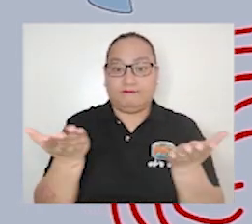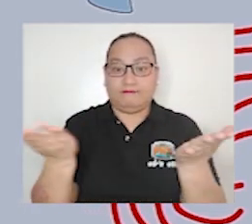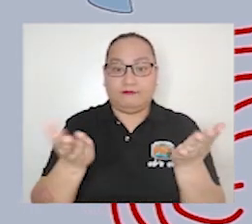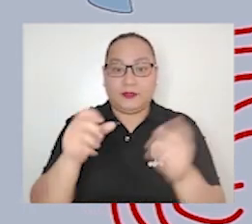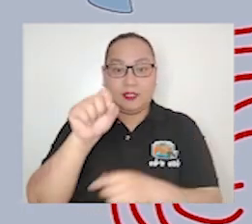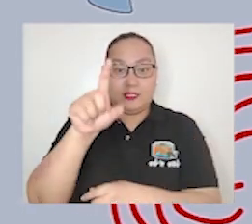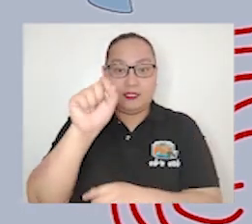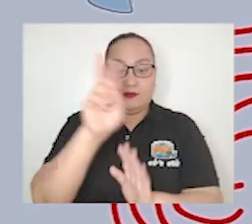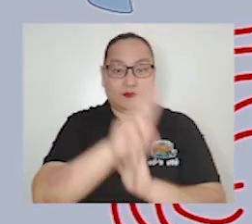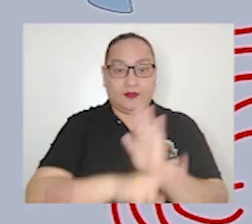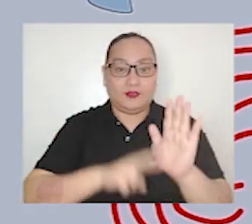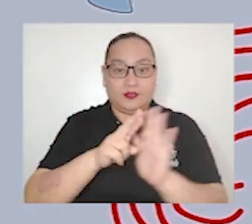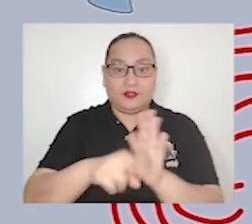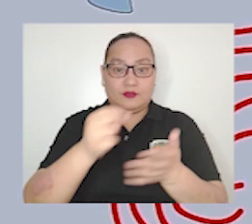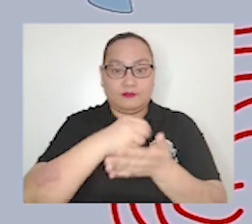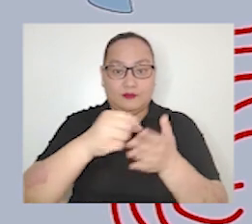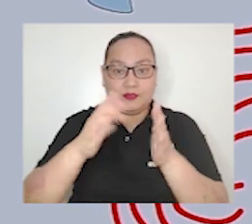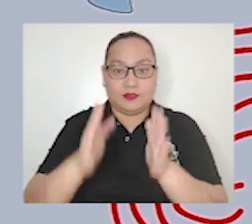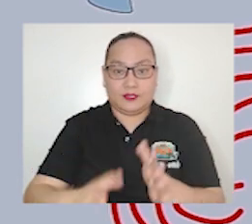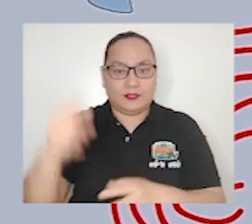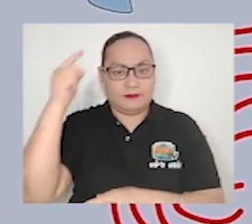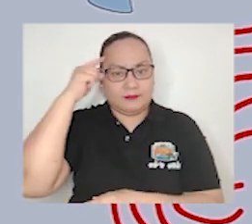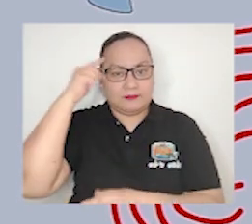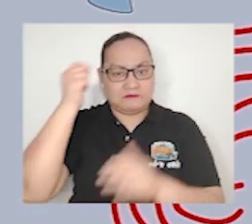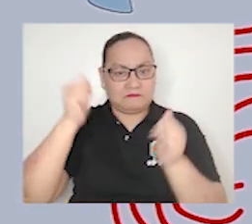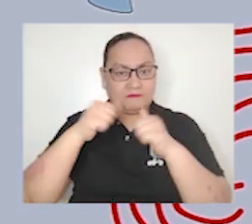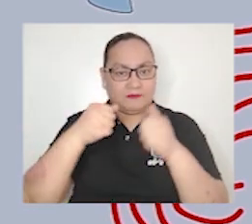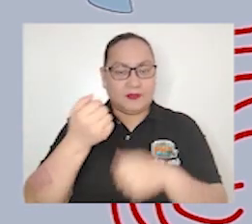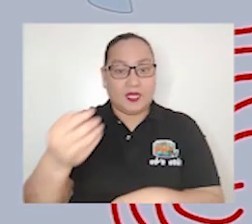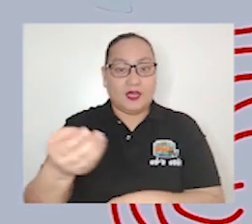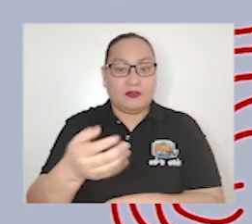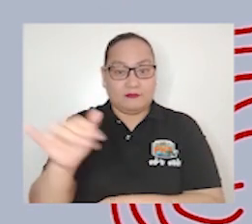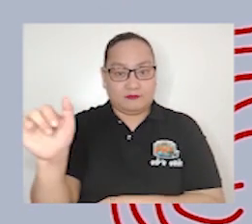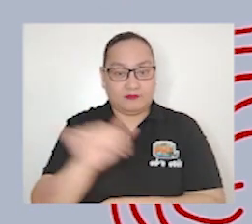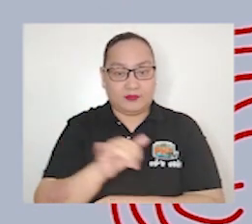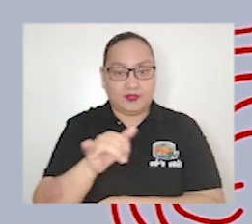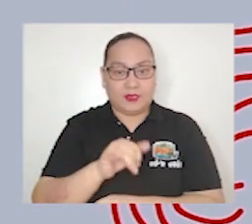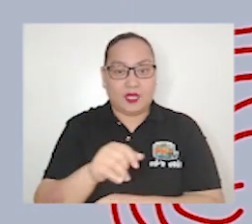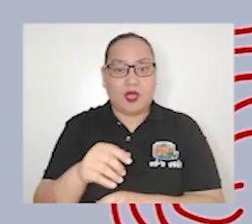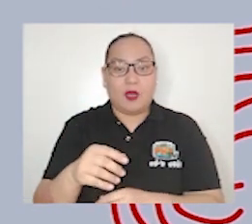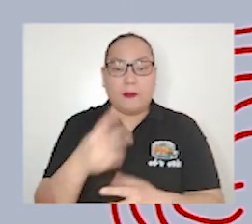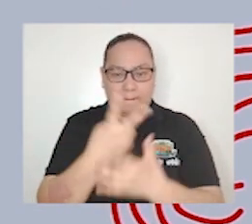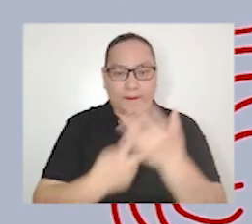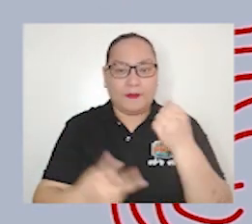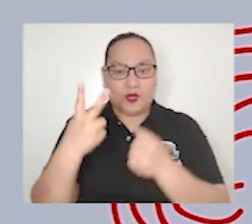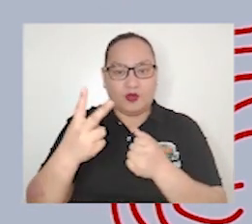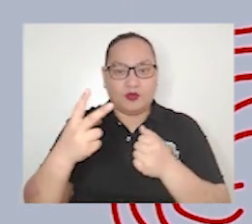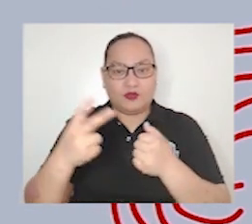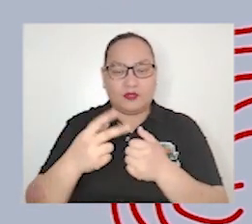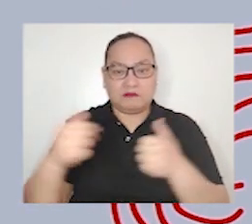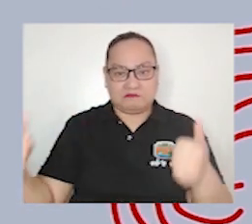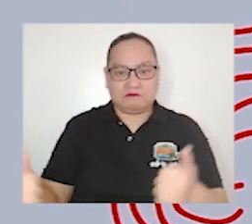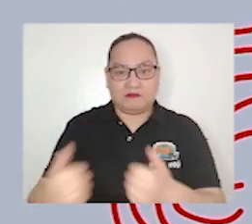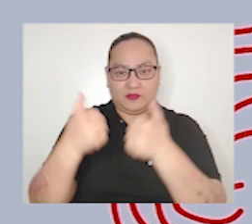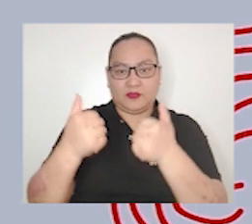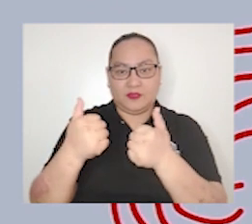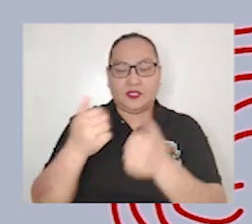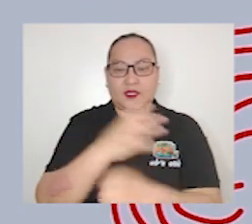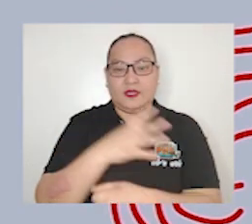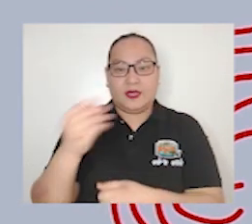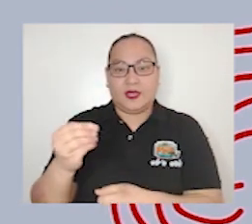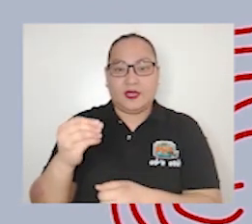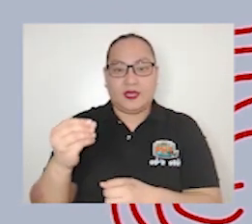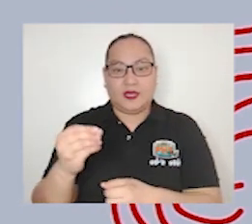11 roles of journalists I think you will agree with me that it's both challenging and fulfilling